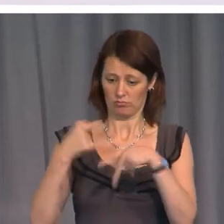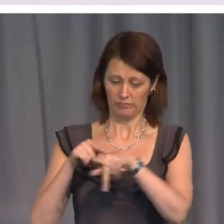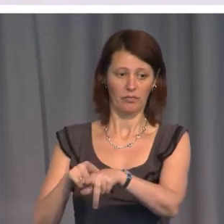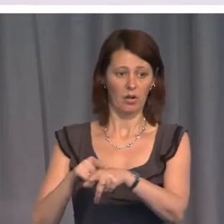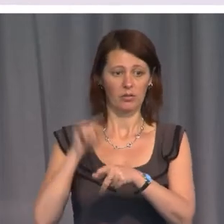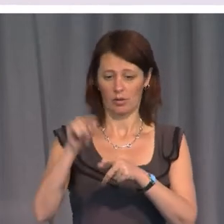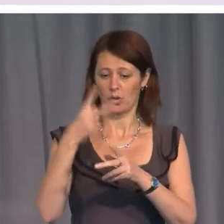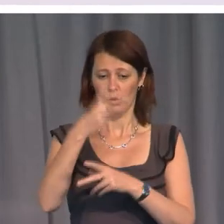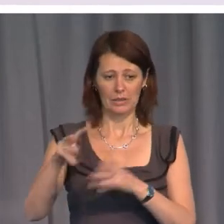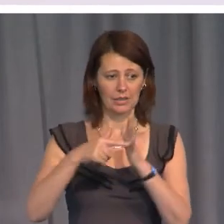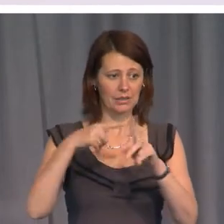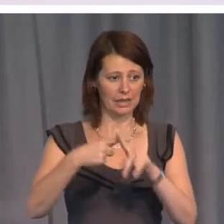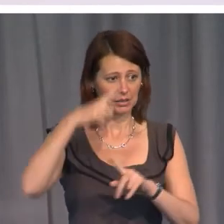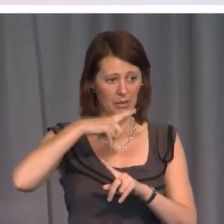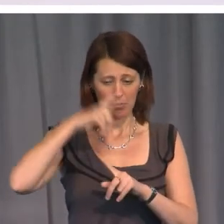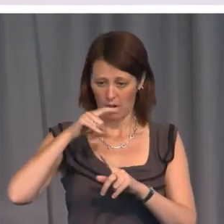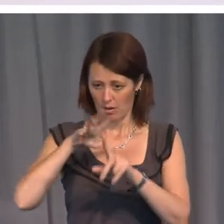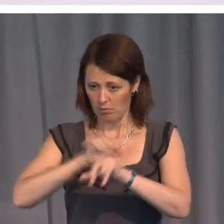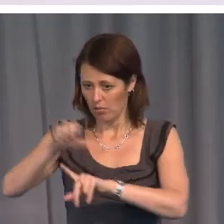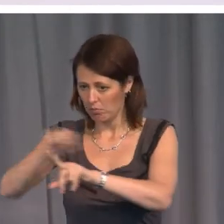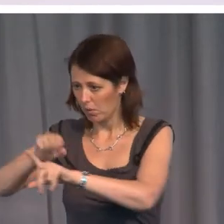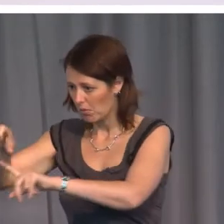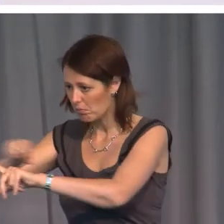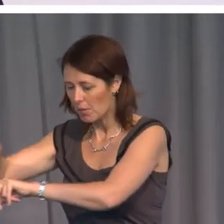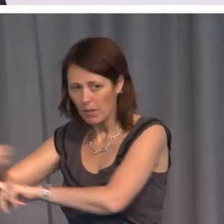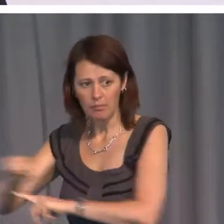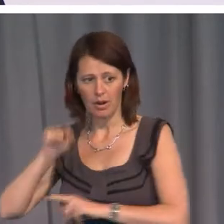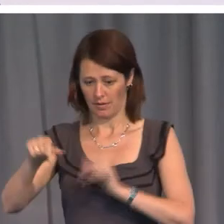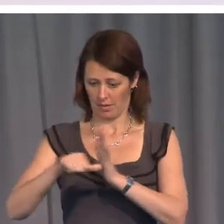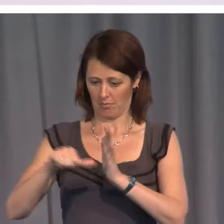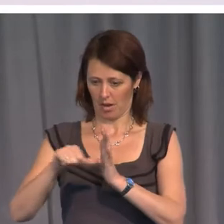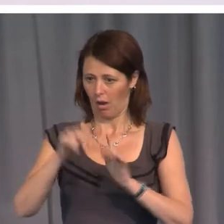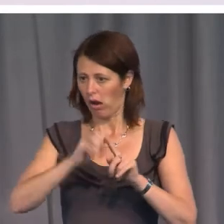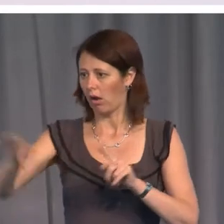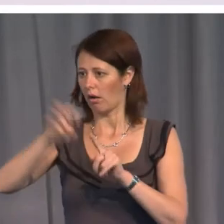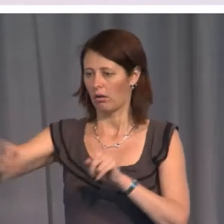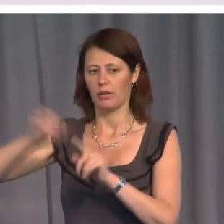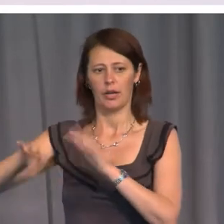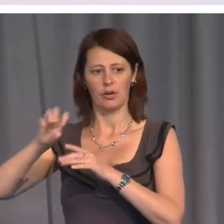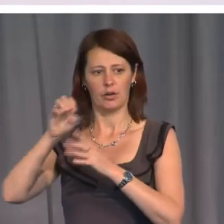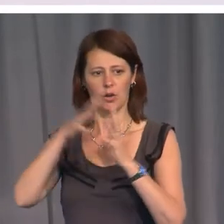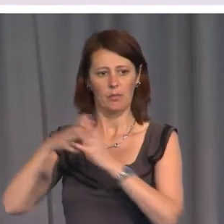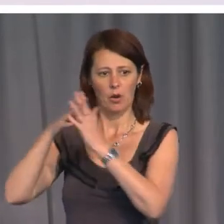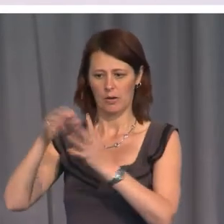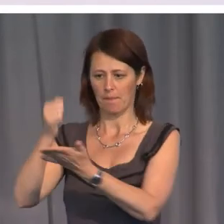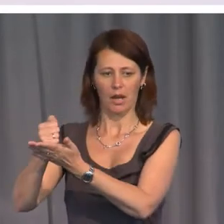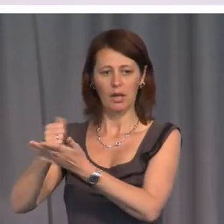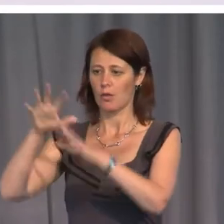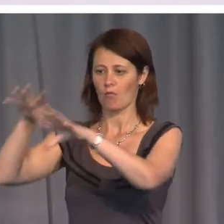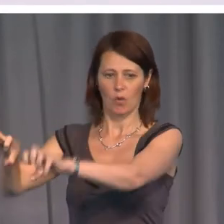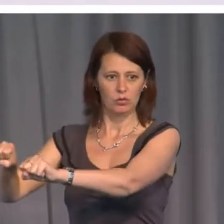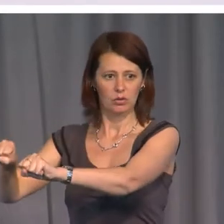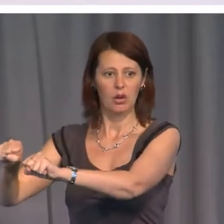officials and judges were identified. Their funds in US banks were frozen and they were barred from